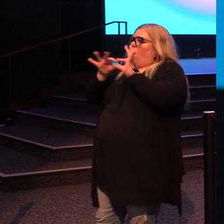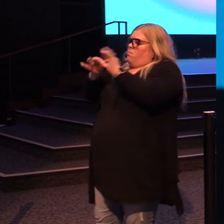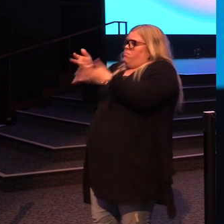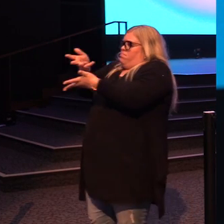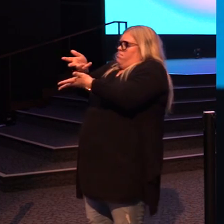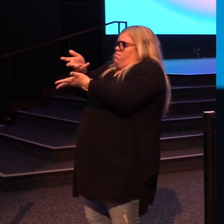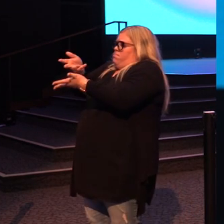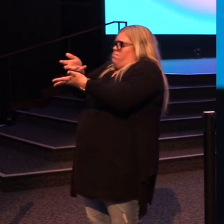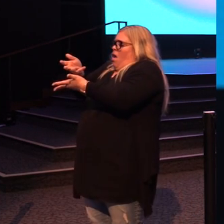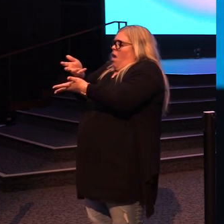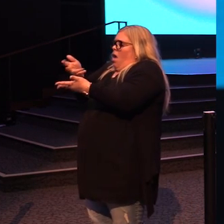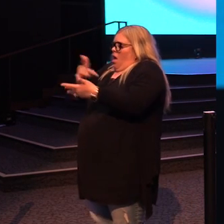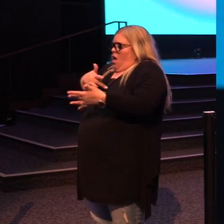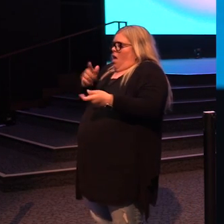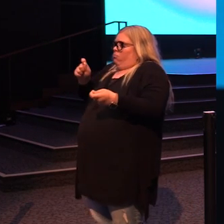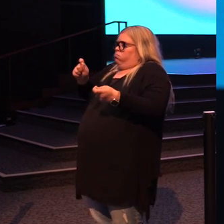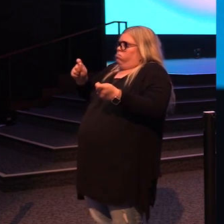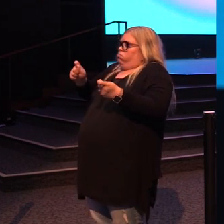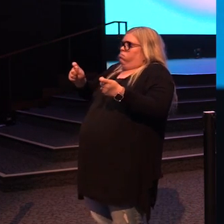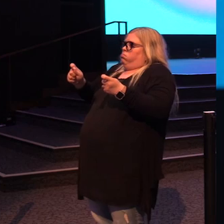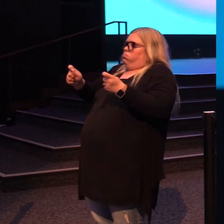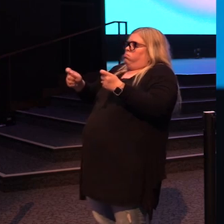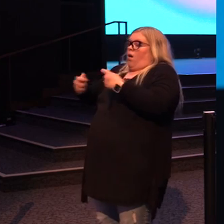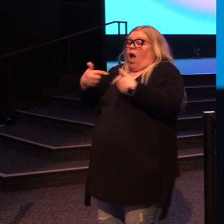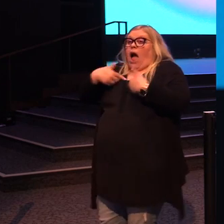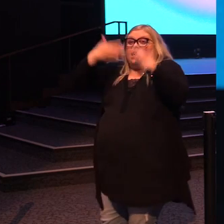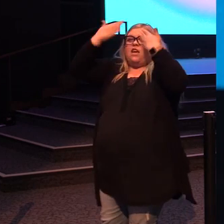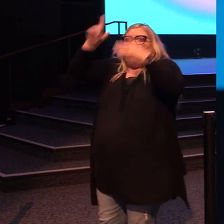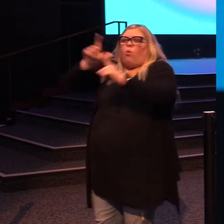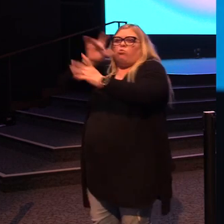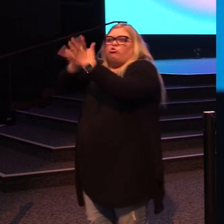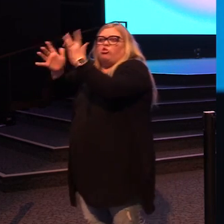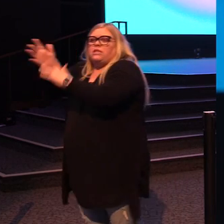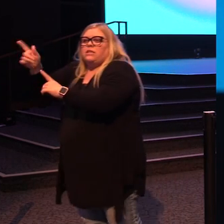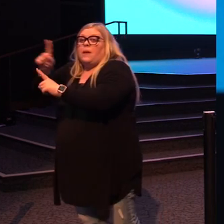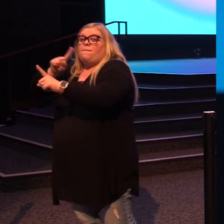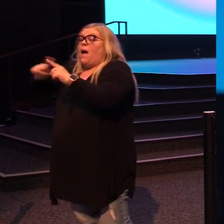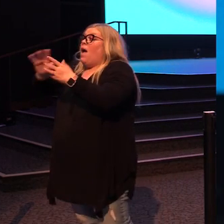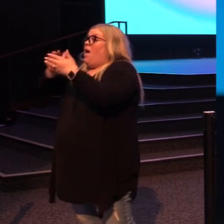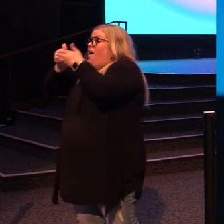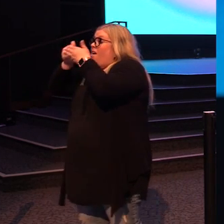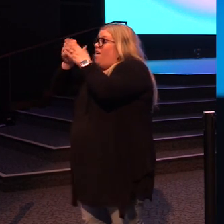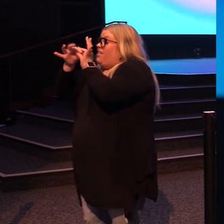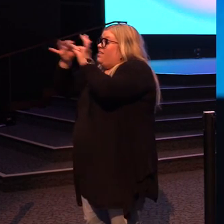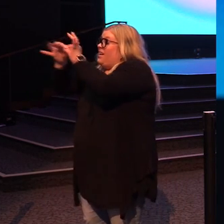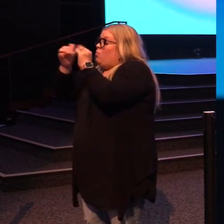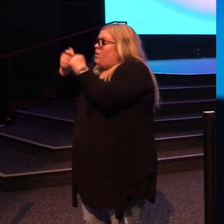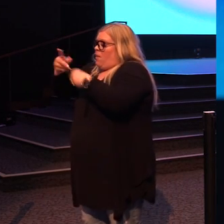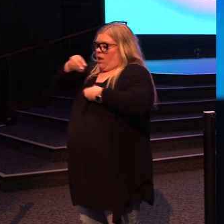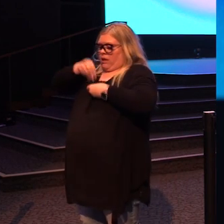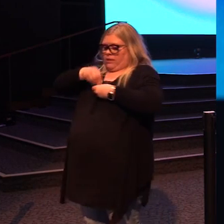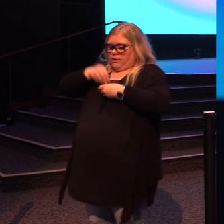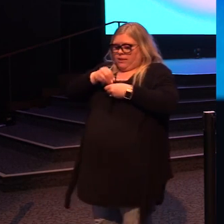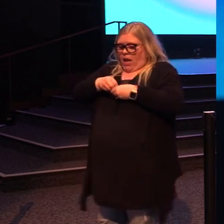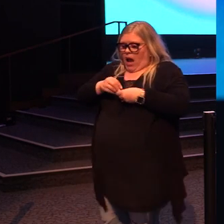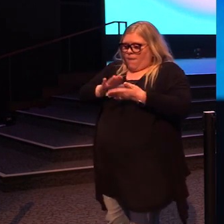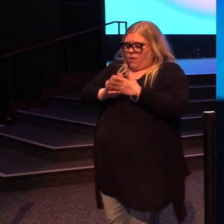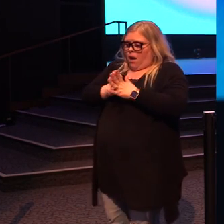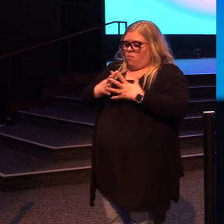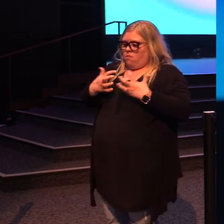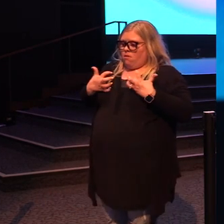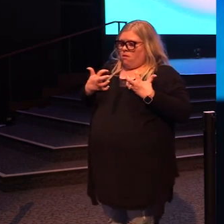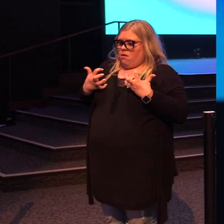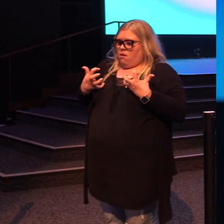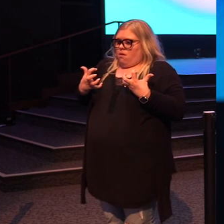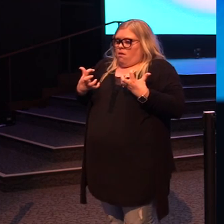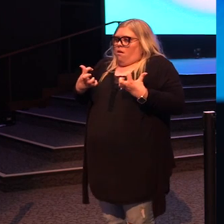with him and something began to change within me. I didn't know this man, but by being around him, something inside me began to stand up.